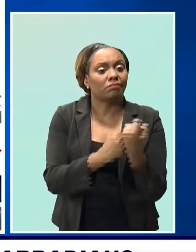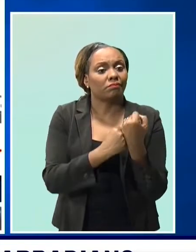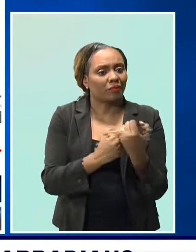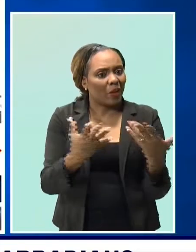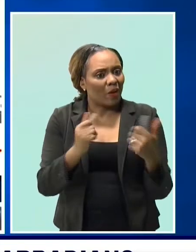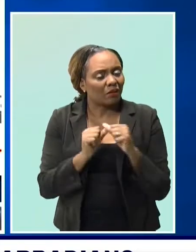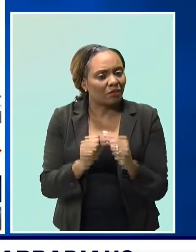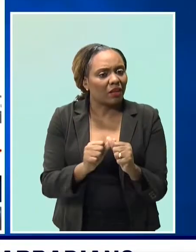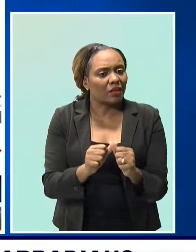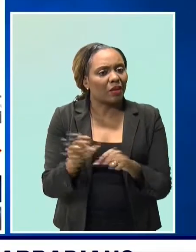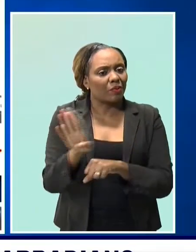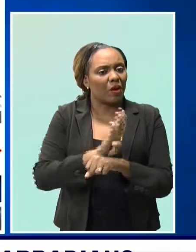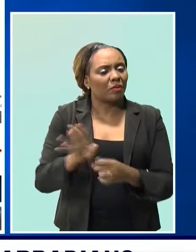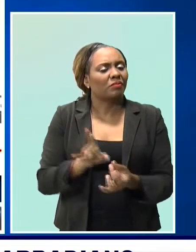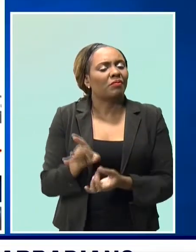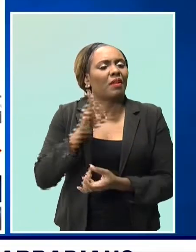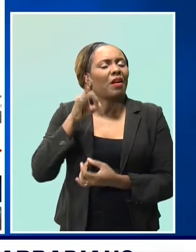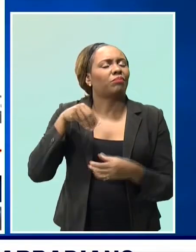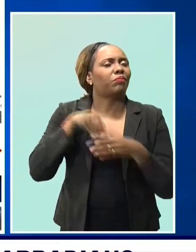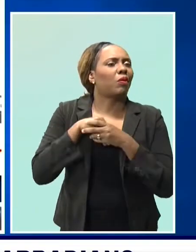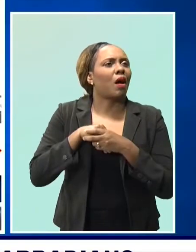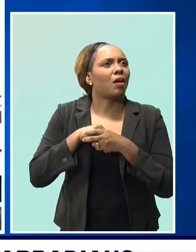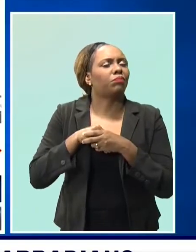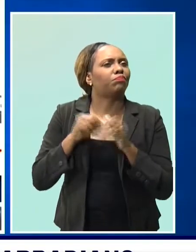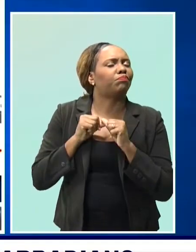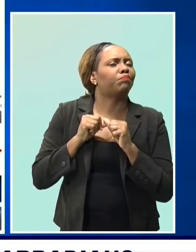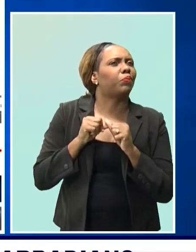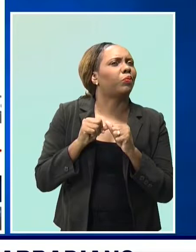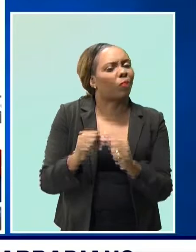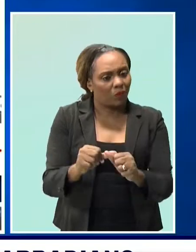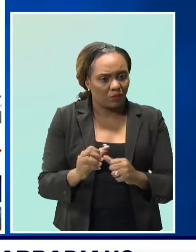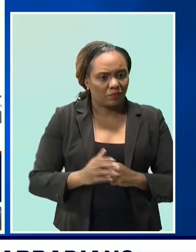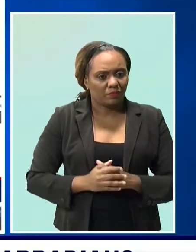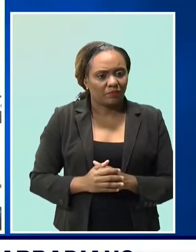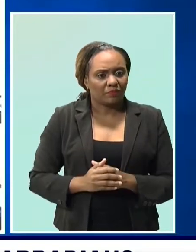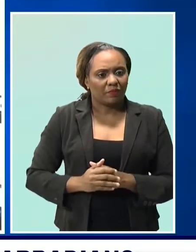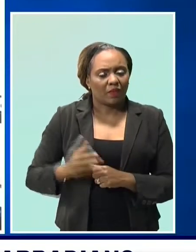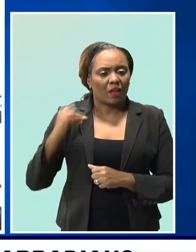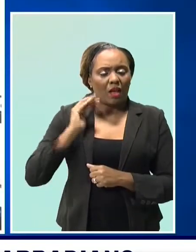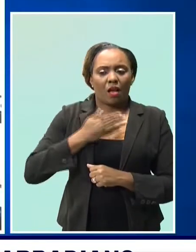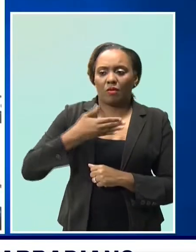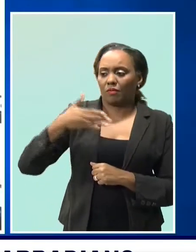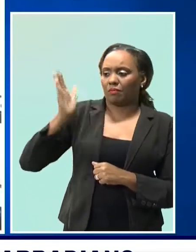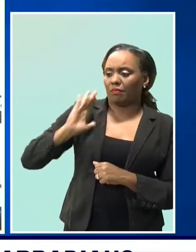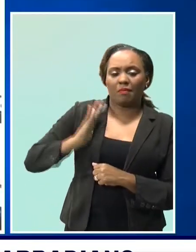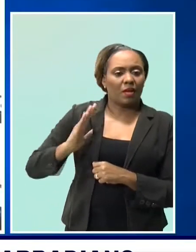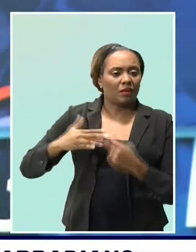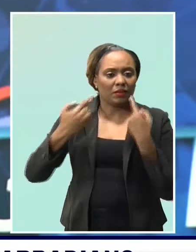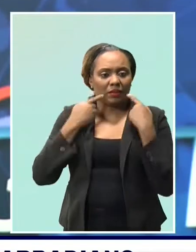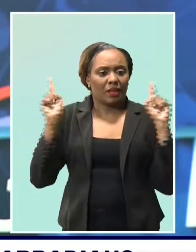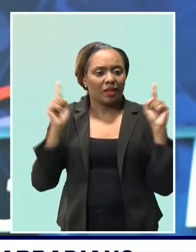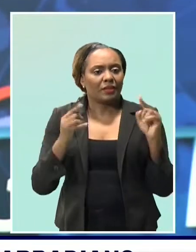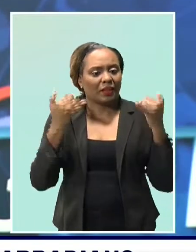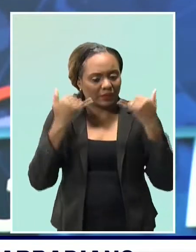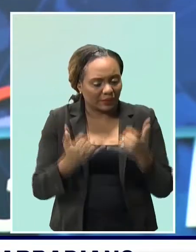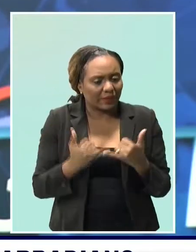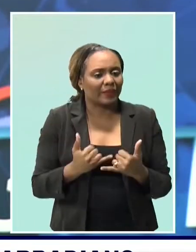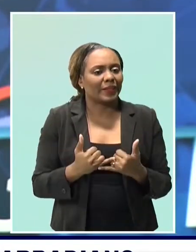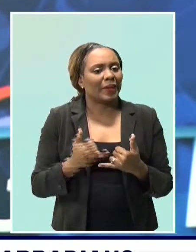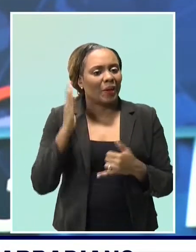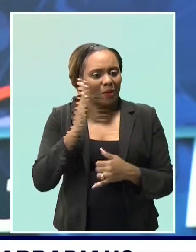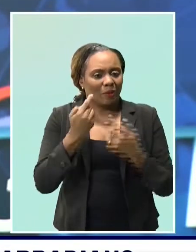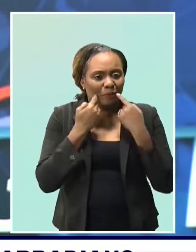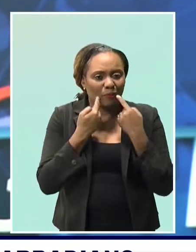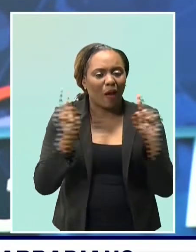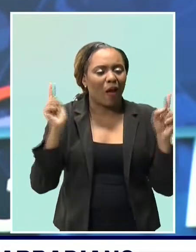Bajan spirit alive. In it lies our past success and our current survival. The Governor